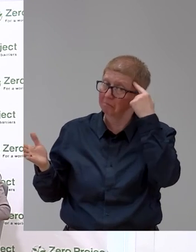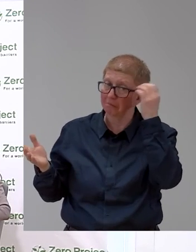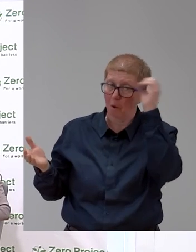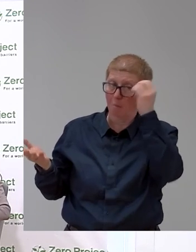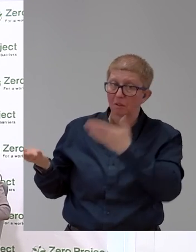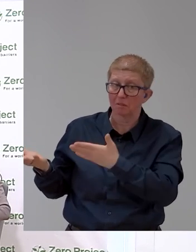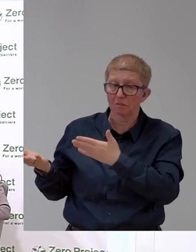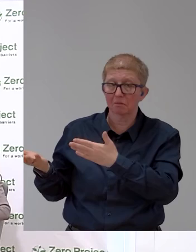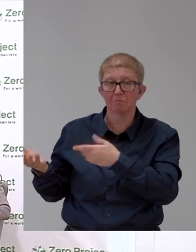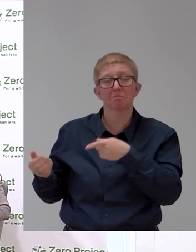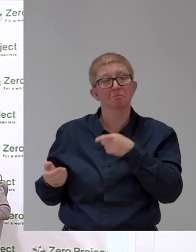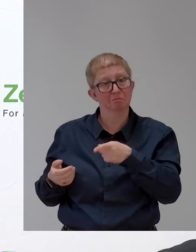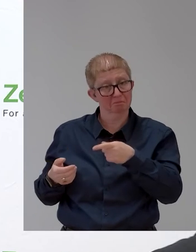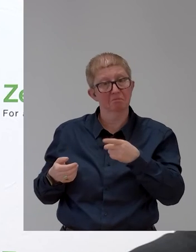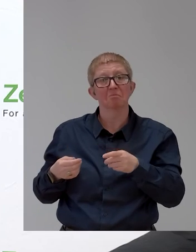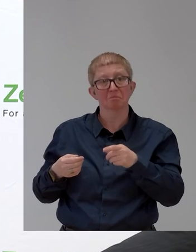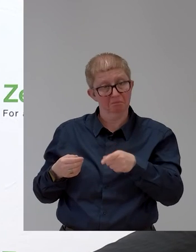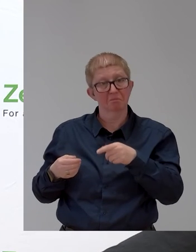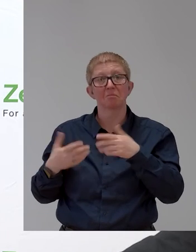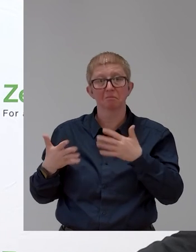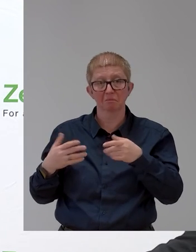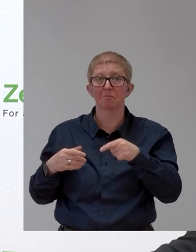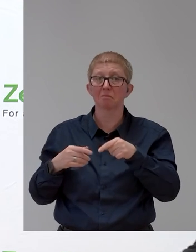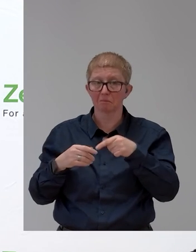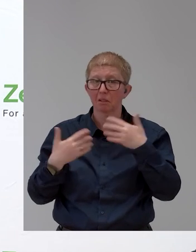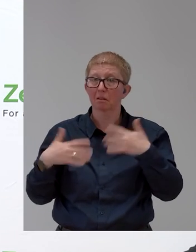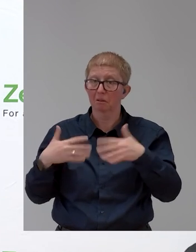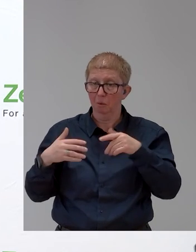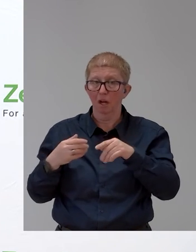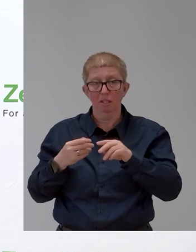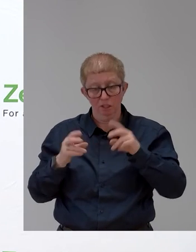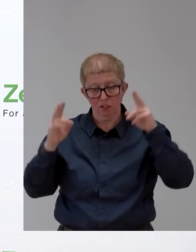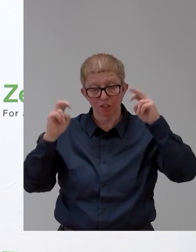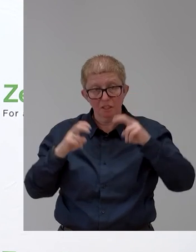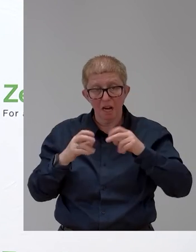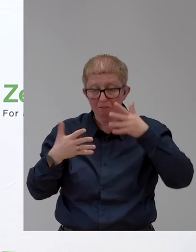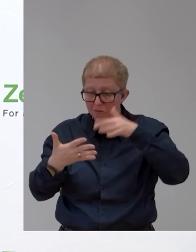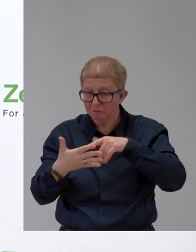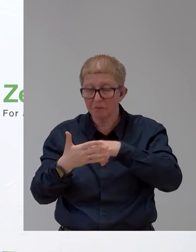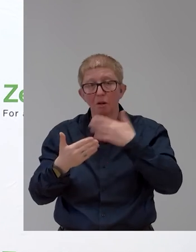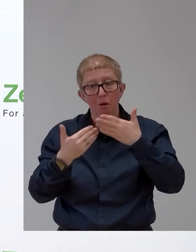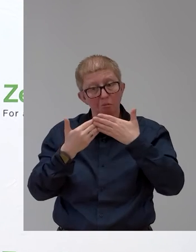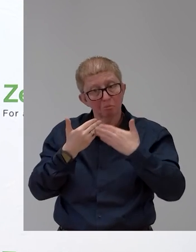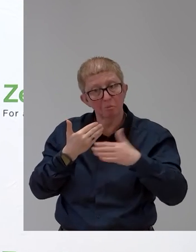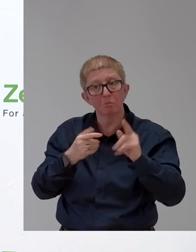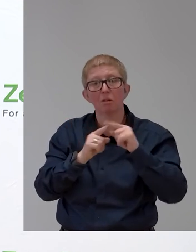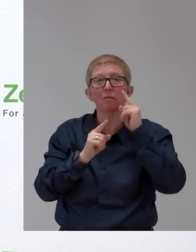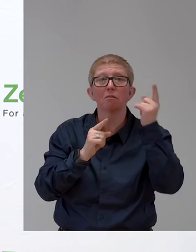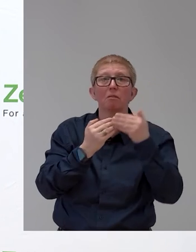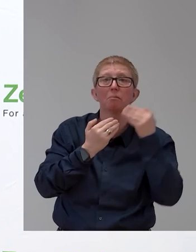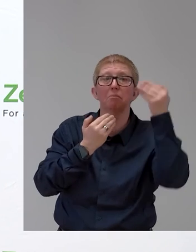good and very far in the analysis and in the studies they implemented in this pitch.